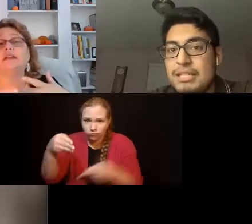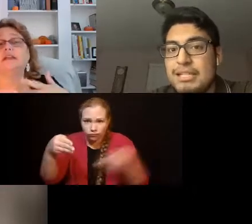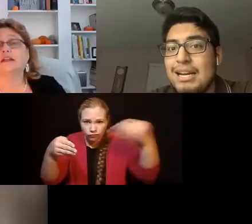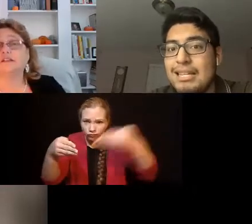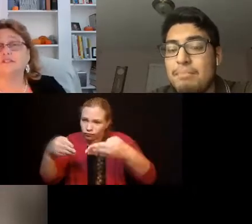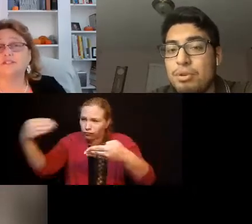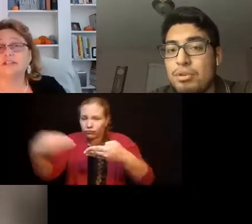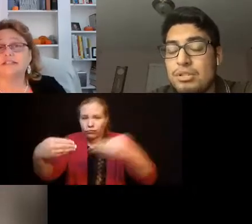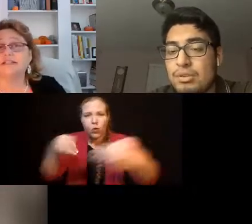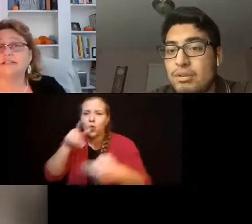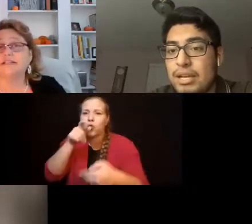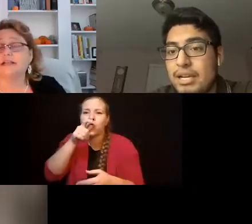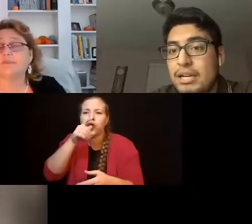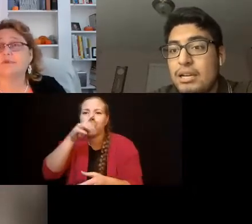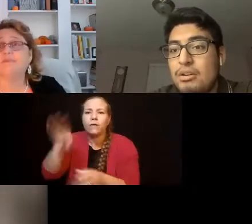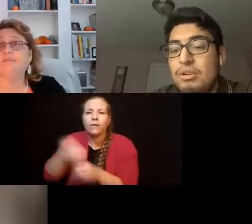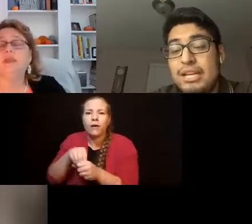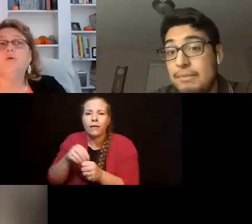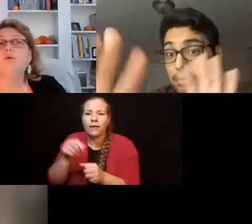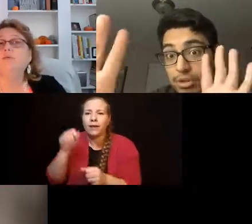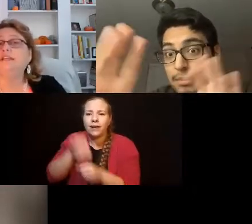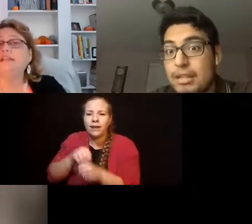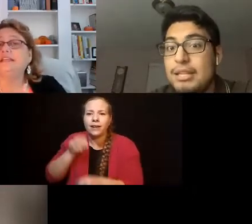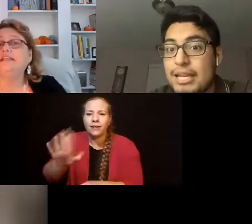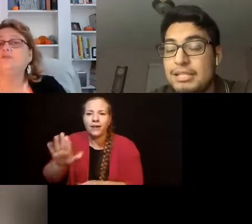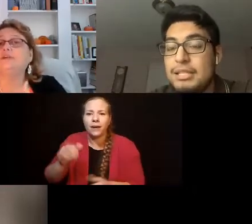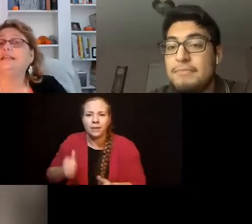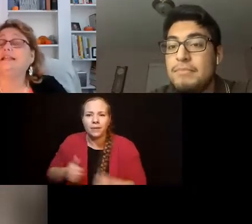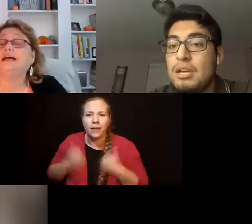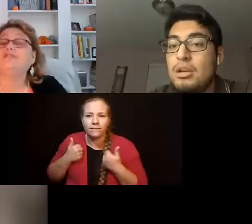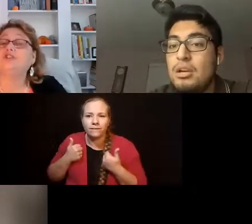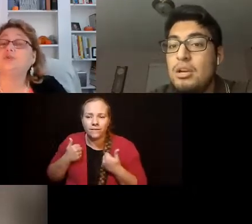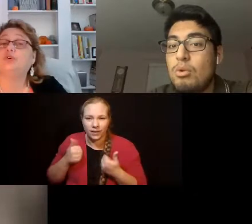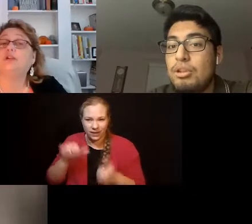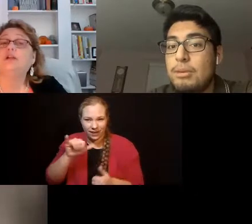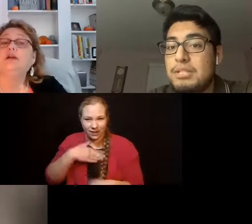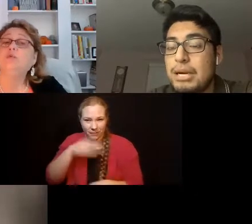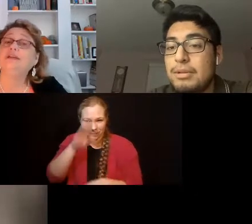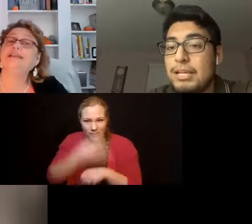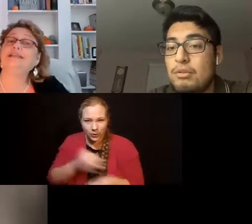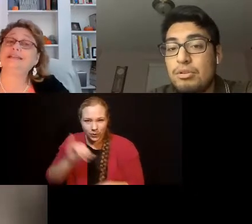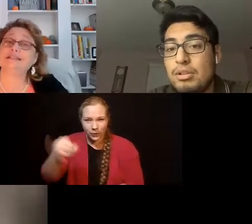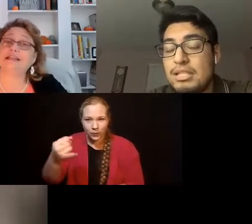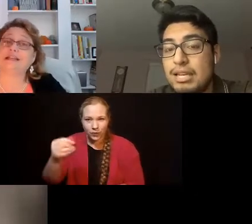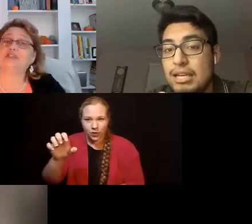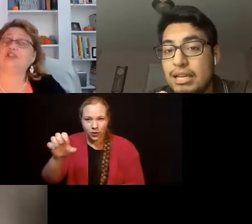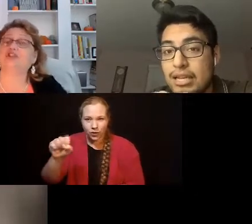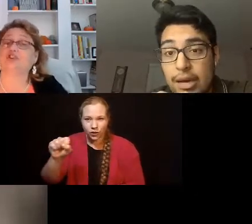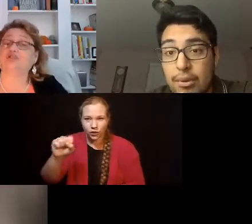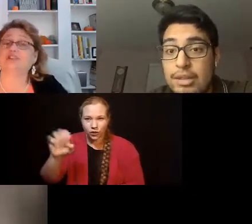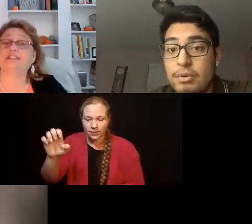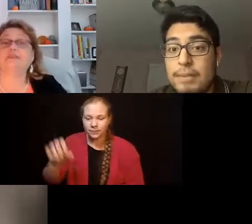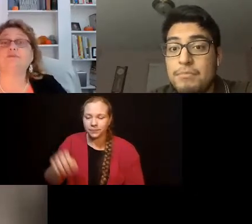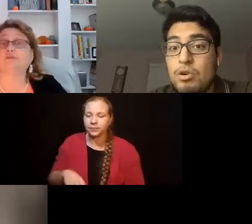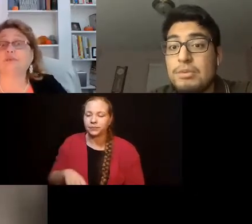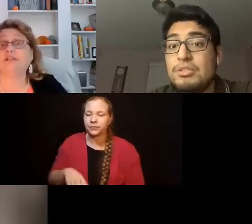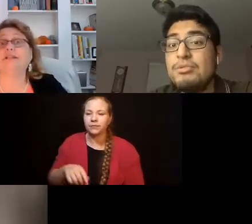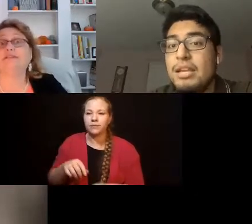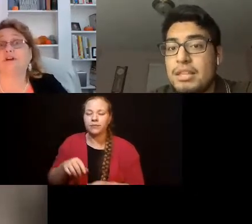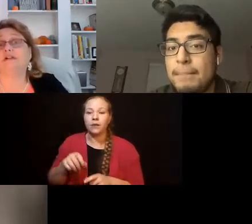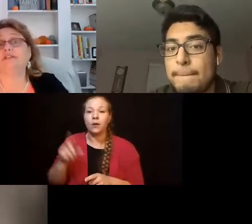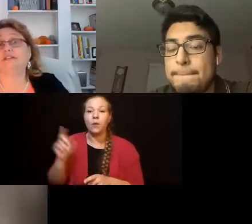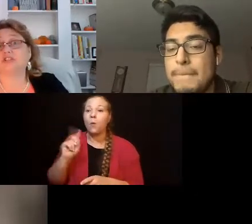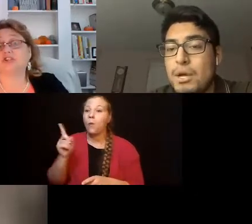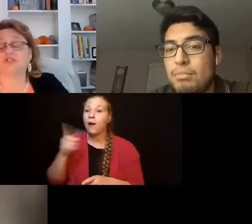Again, I'll use Jess as an example. When we did his, when he left school, we did his at his church because he was